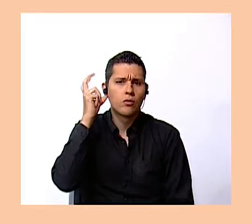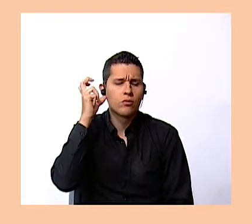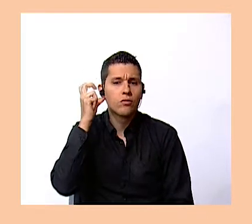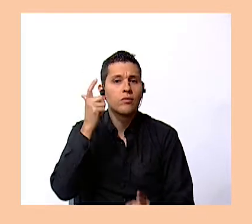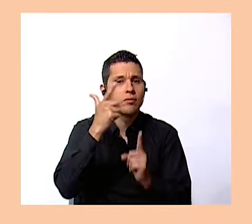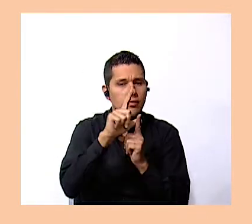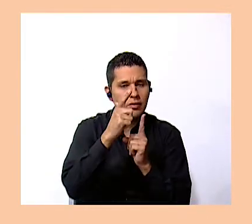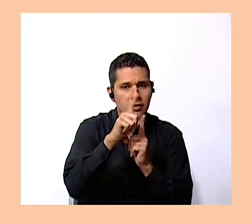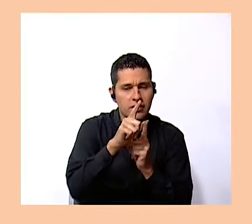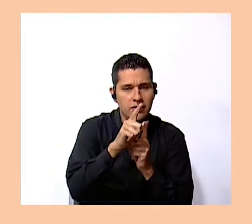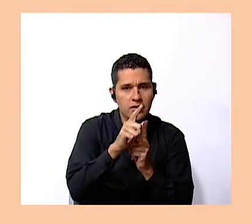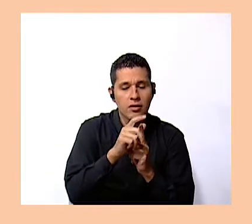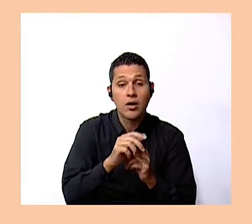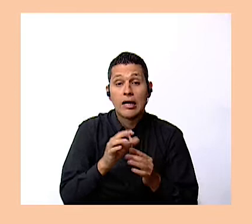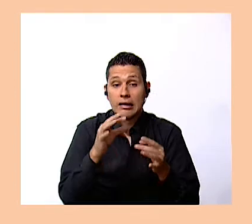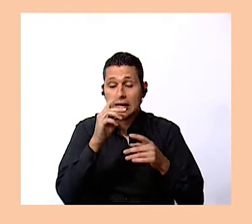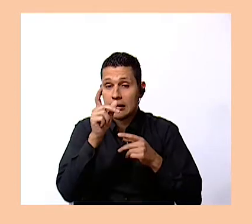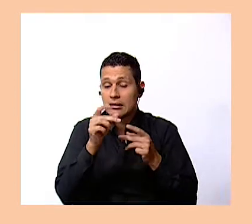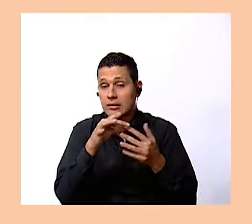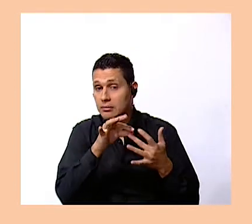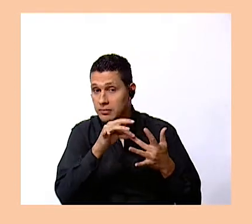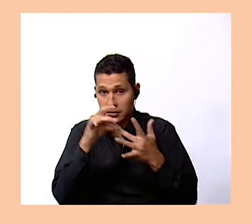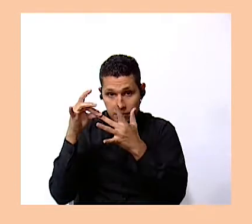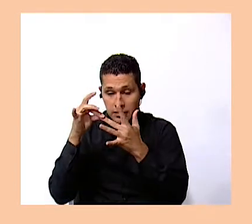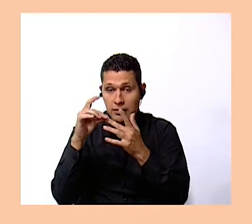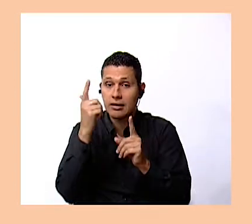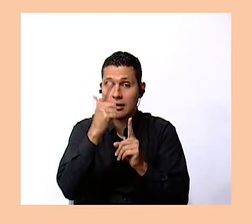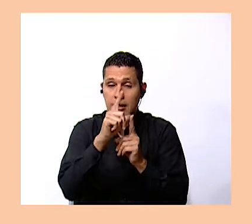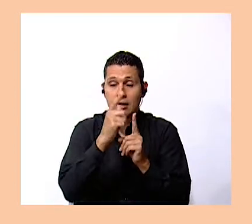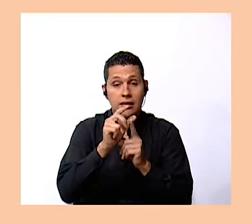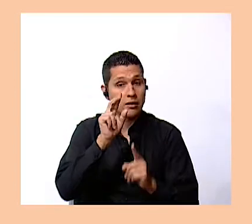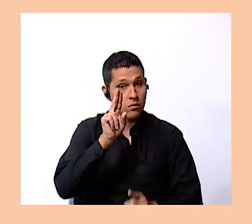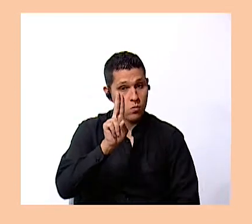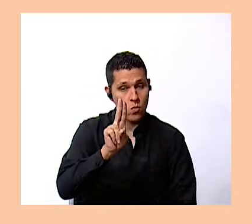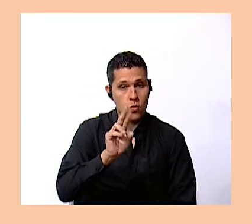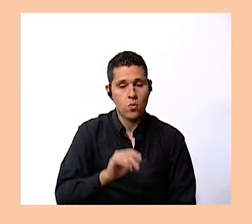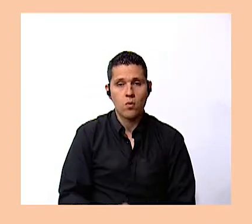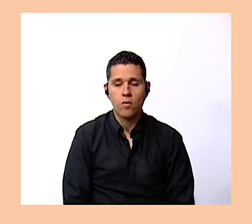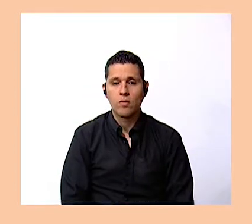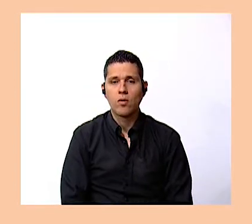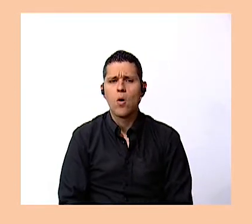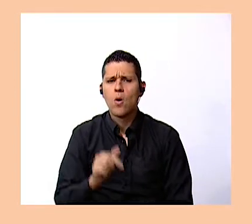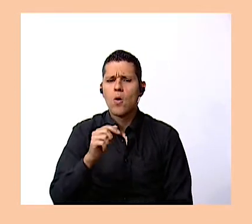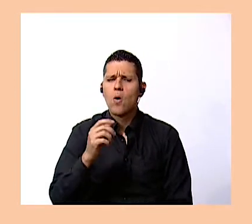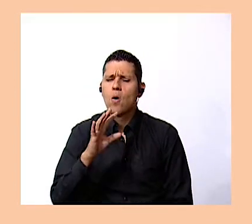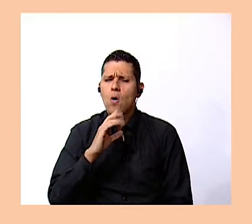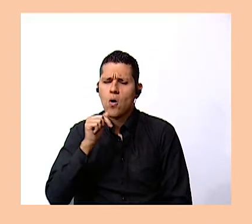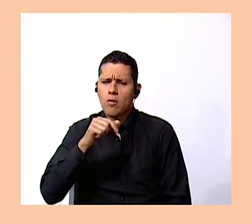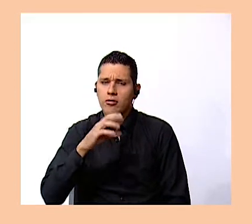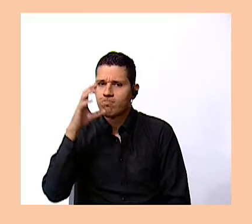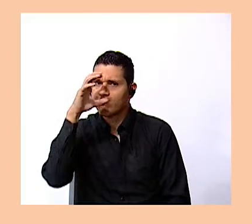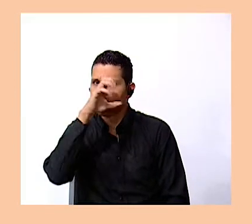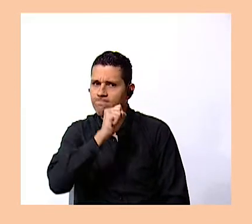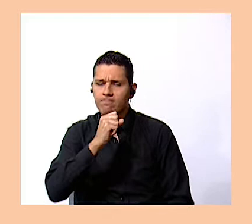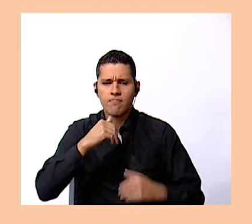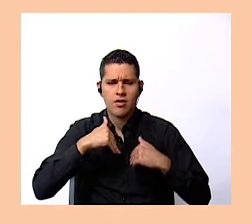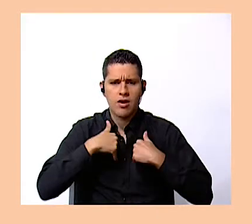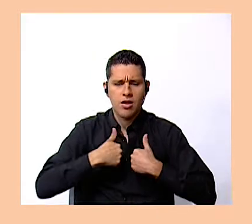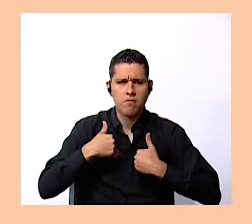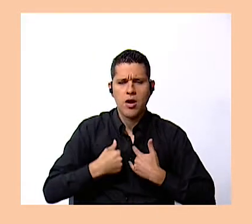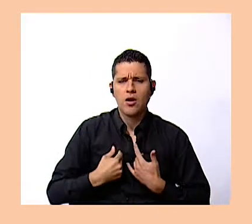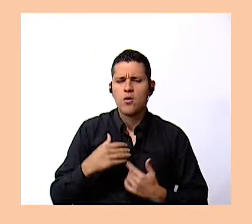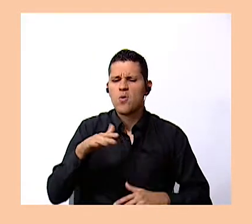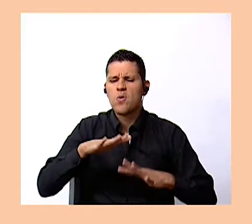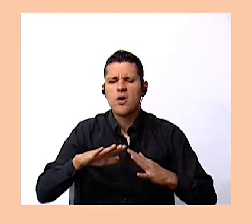u hoy vamos a reconocer información específica sobre animales y sus hábitats vamos